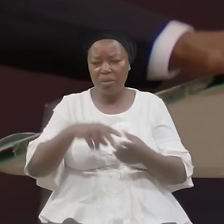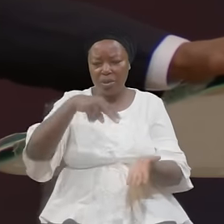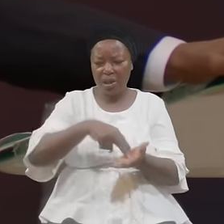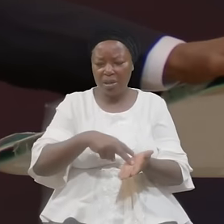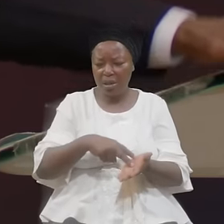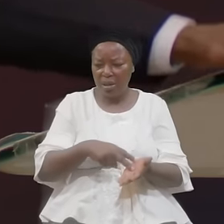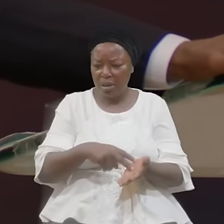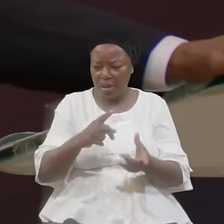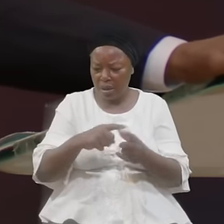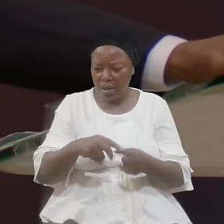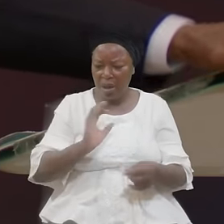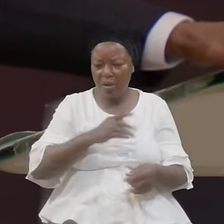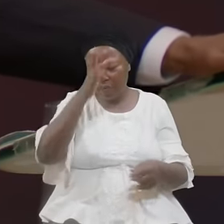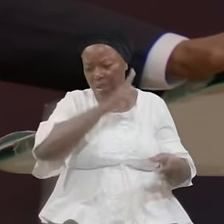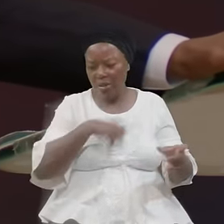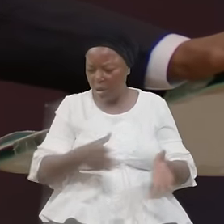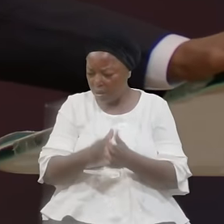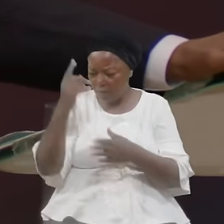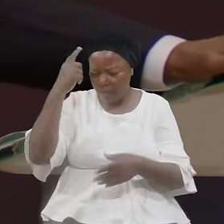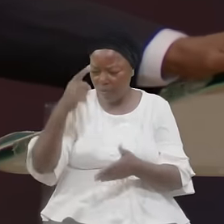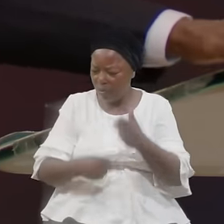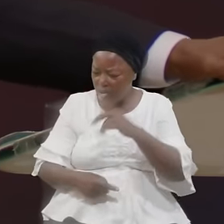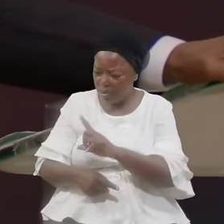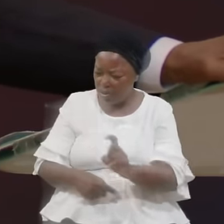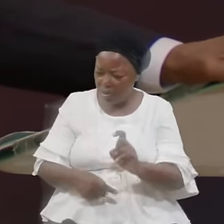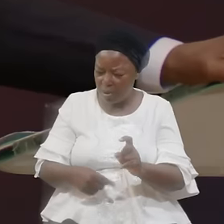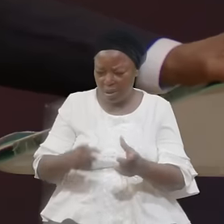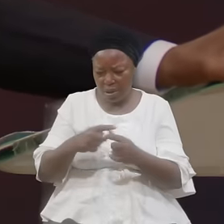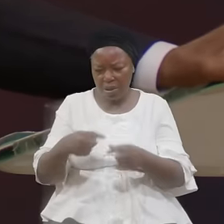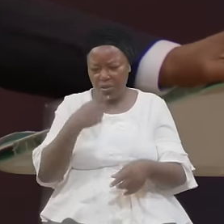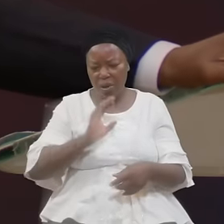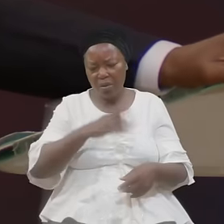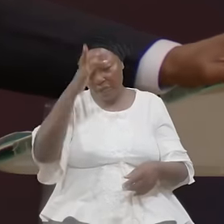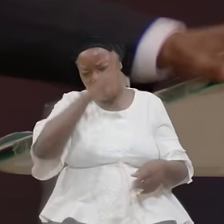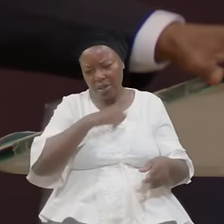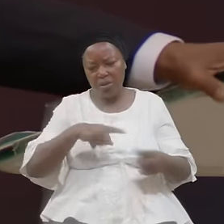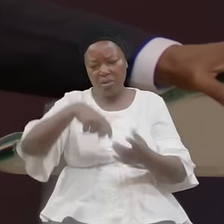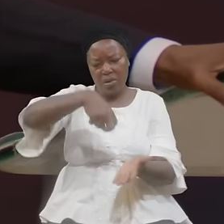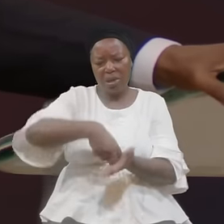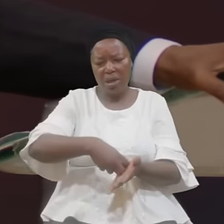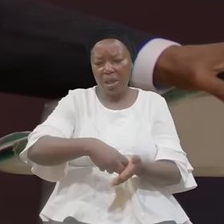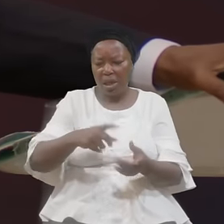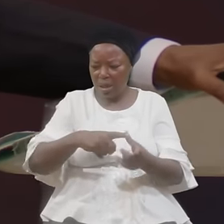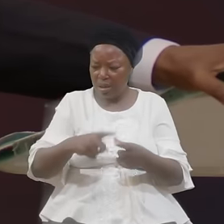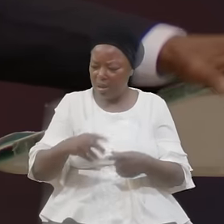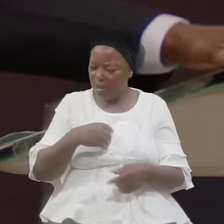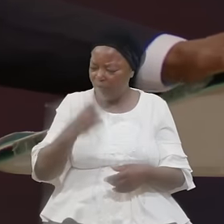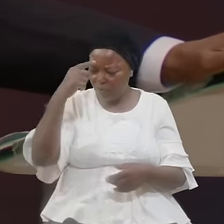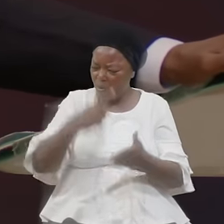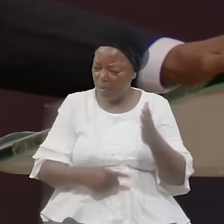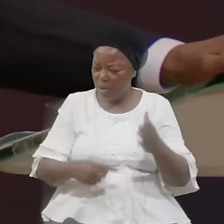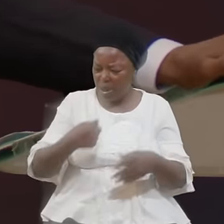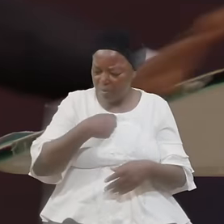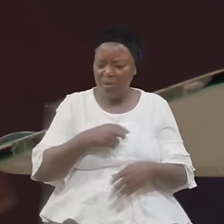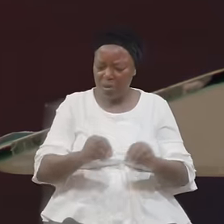For He Said You Kneel Down I Said What For He Said I Lay Hands On You And Pray